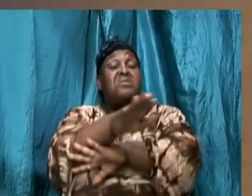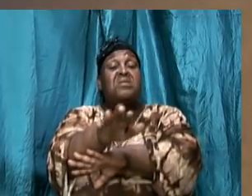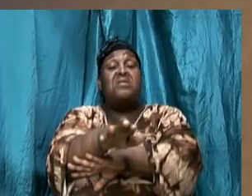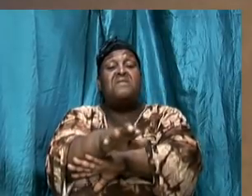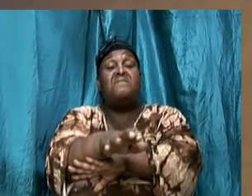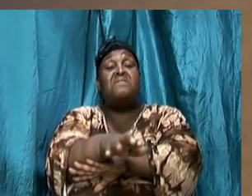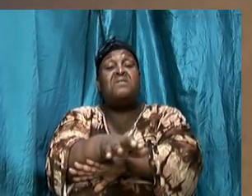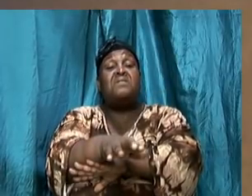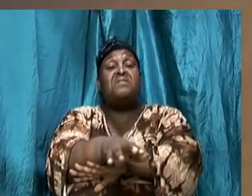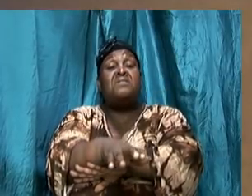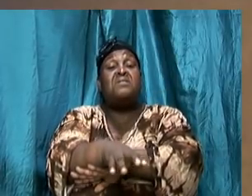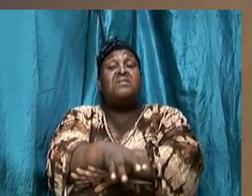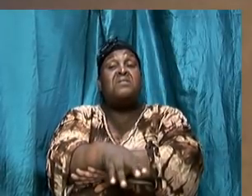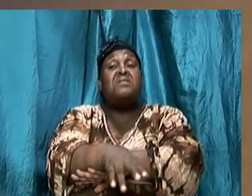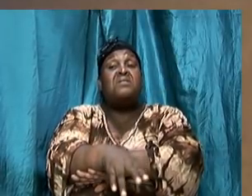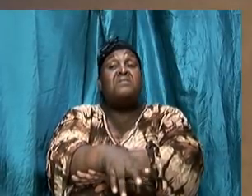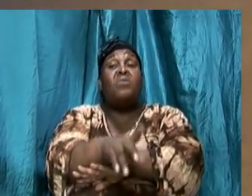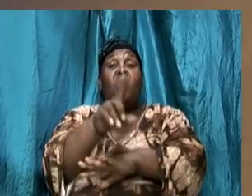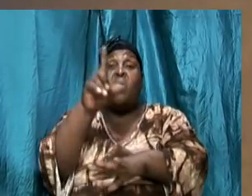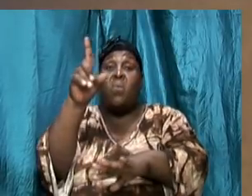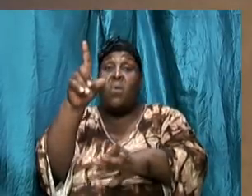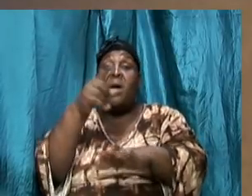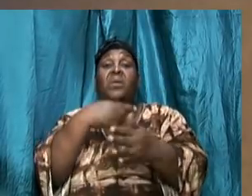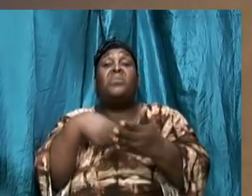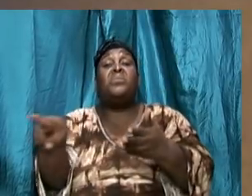for one week